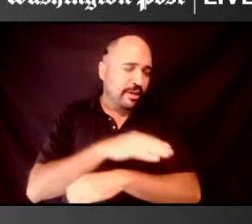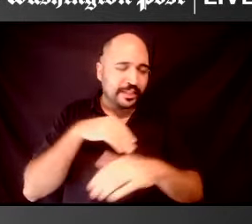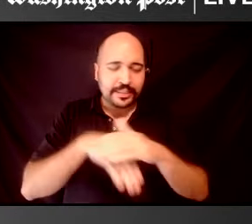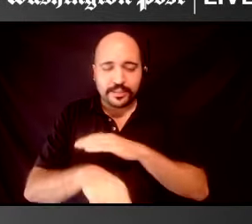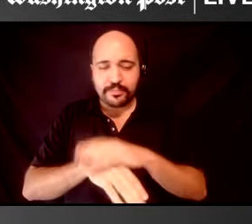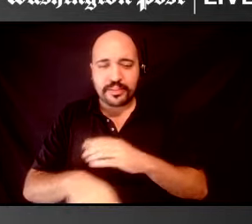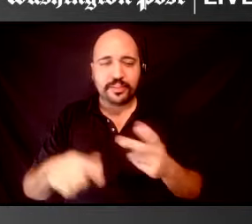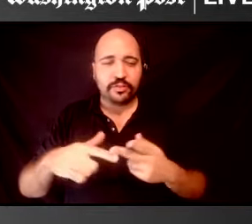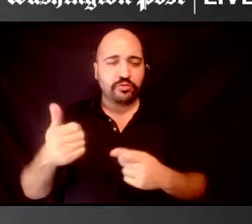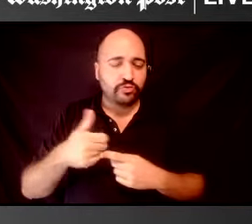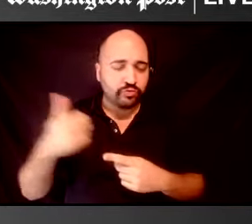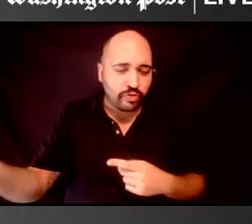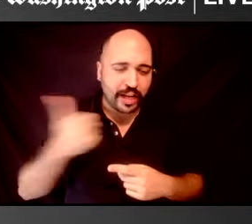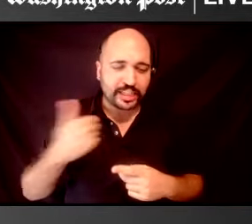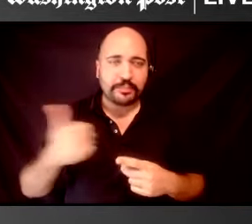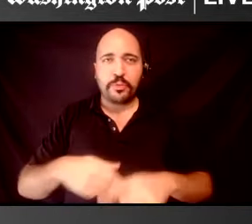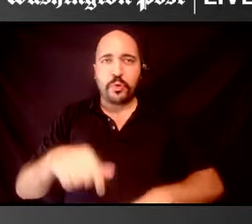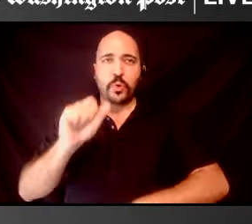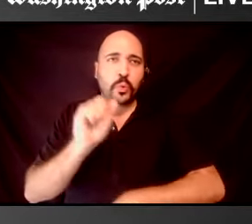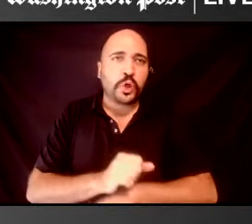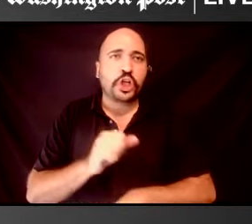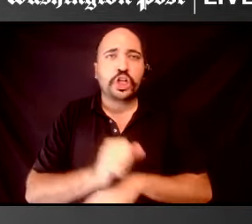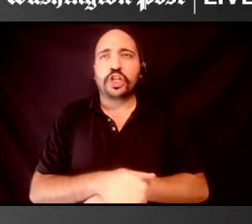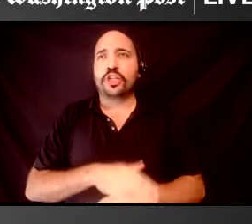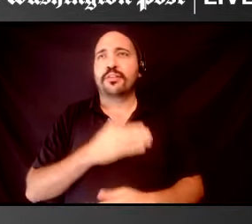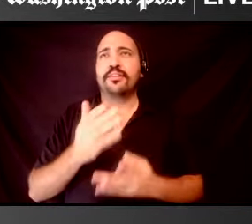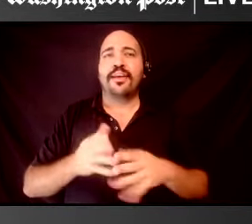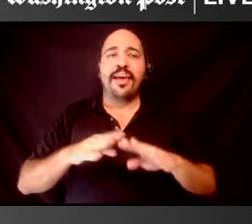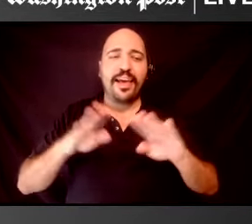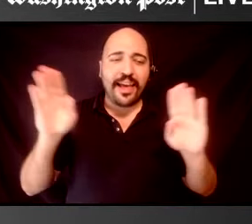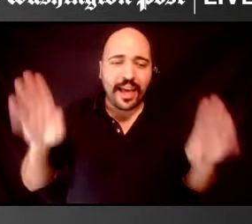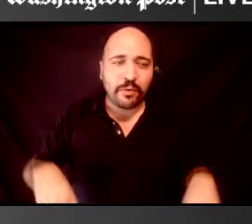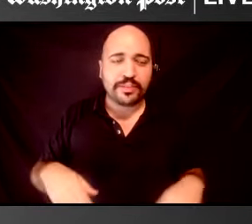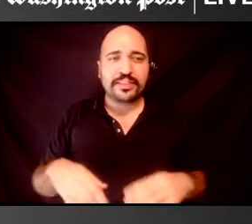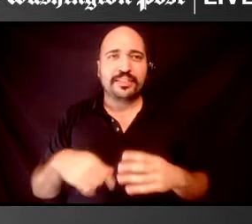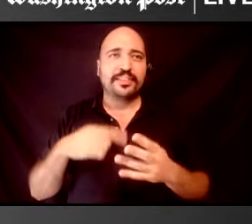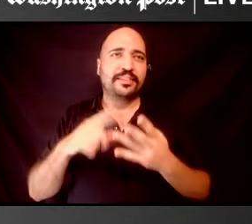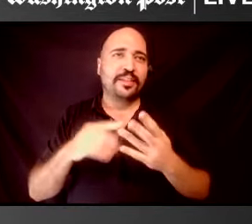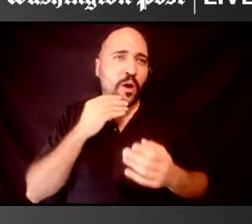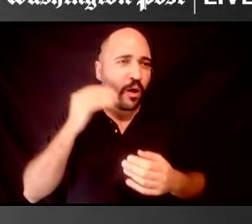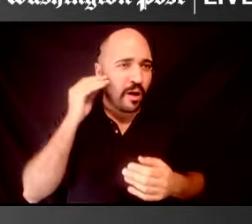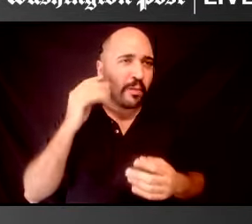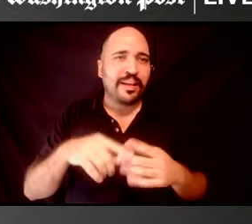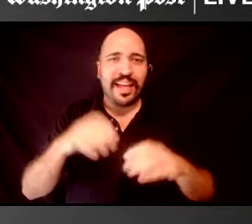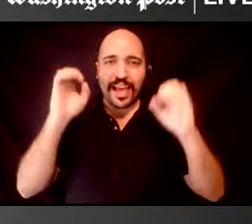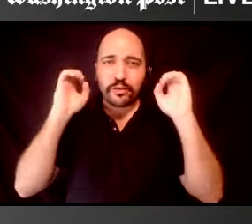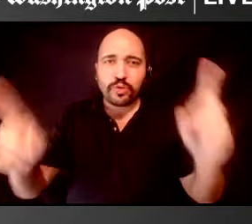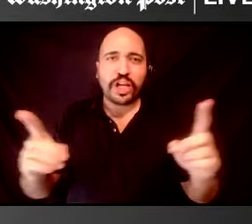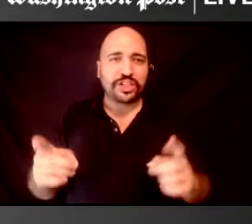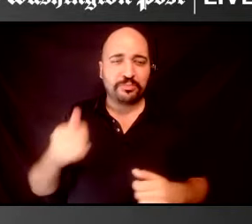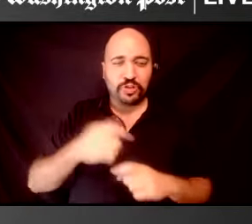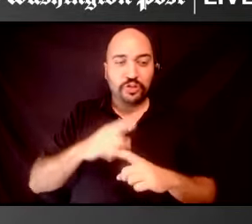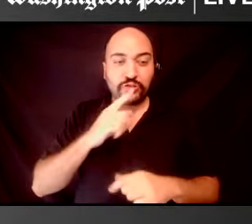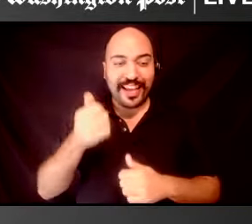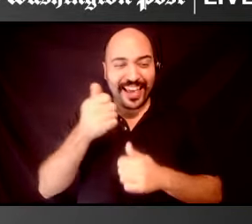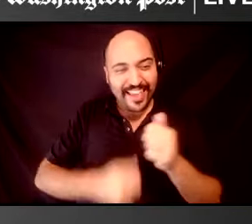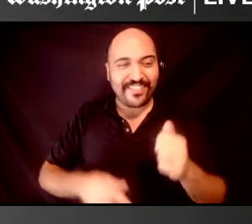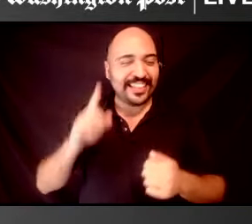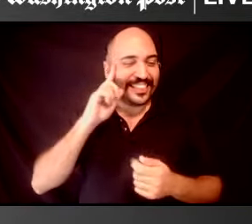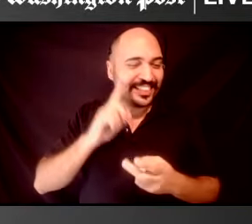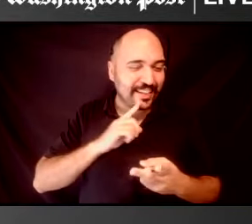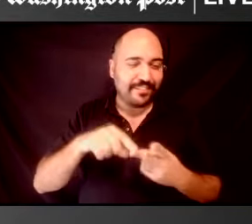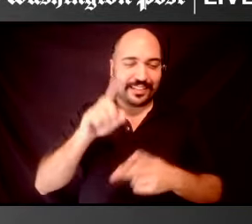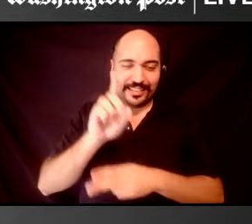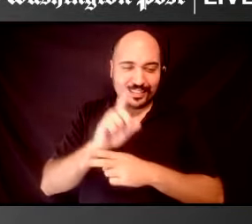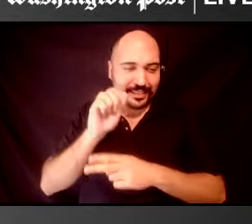housing, workplace, education, you know, making sure that every, every deaf or disabled or ill person has